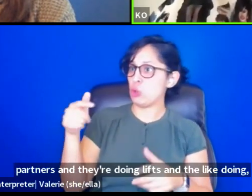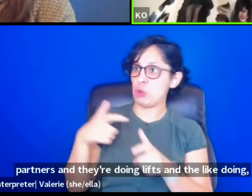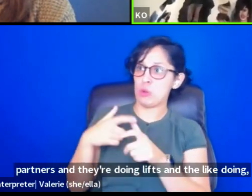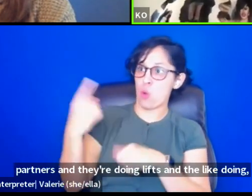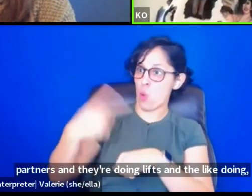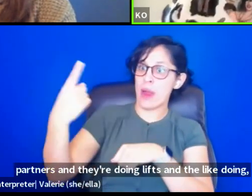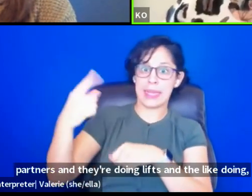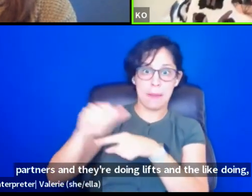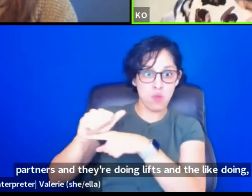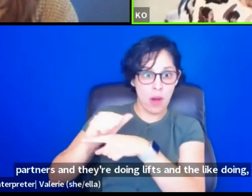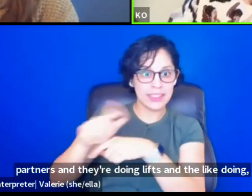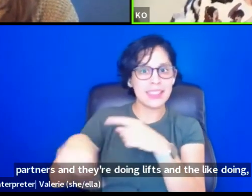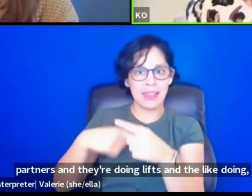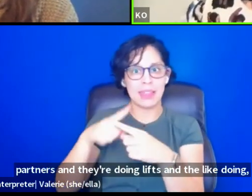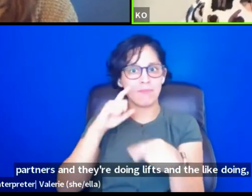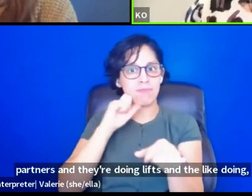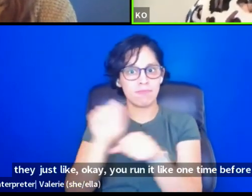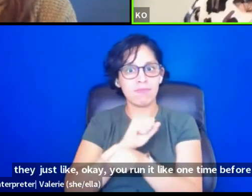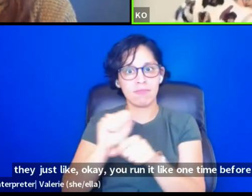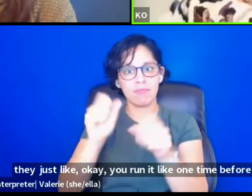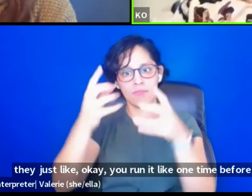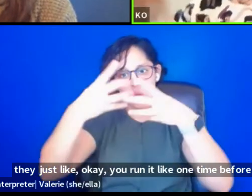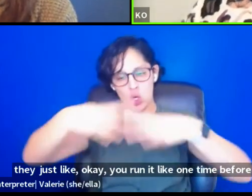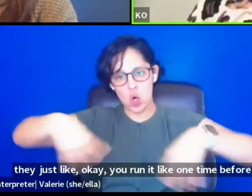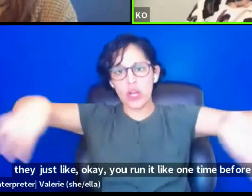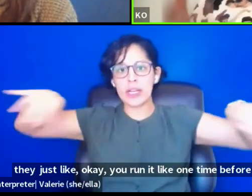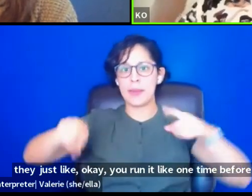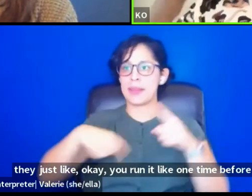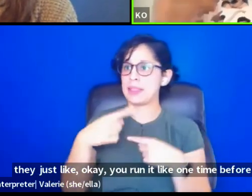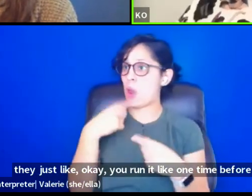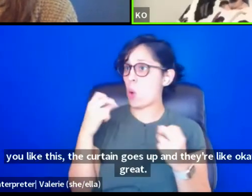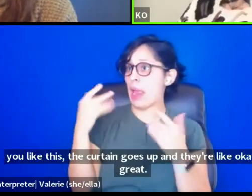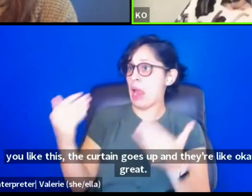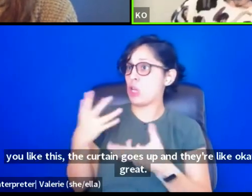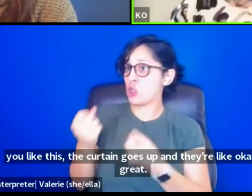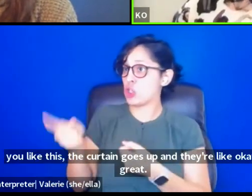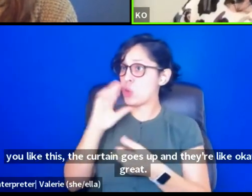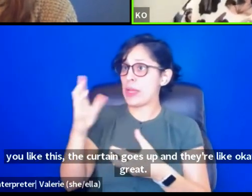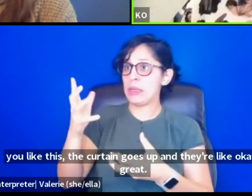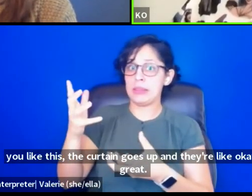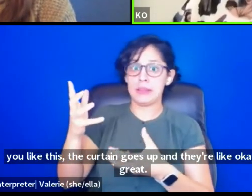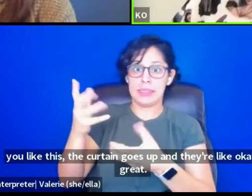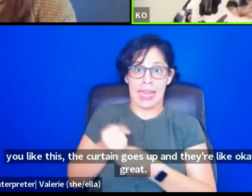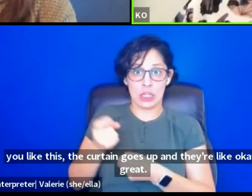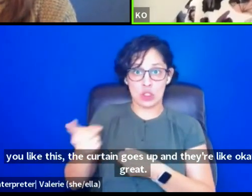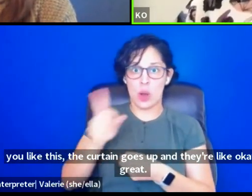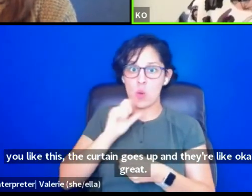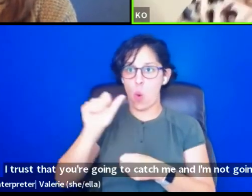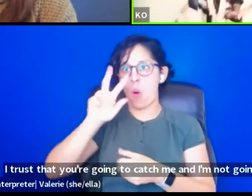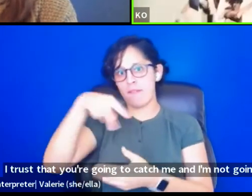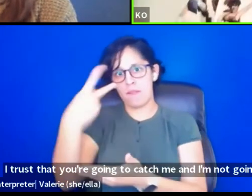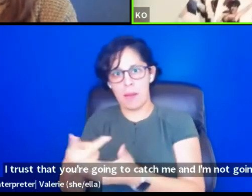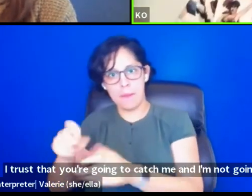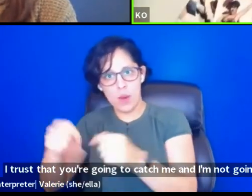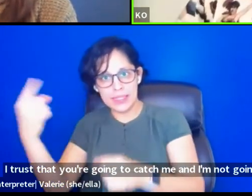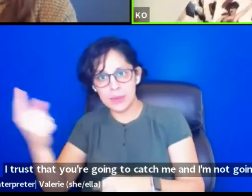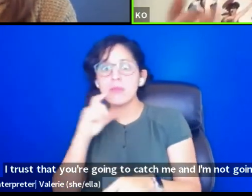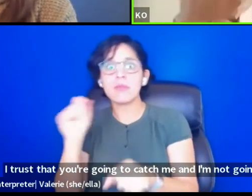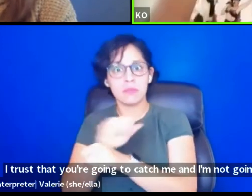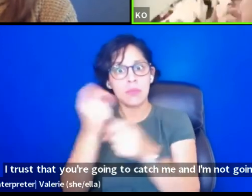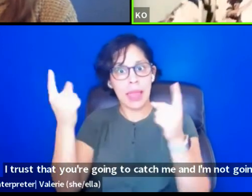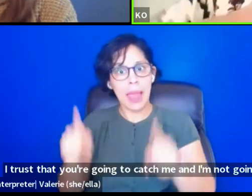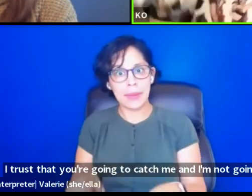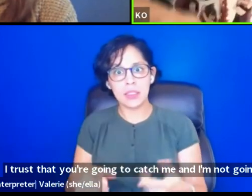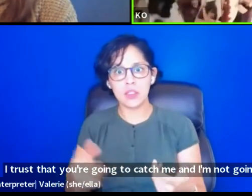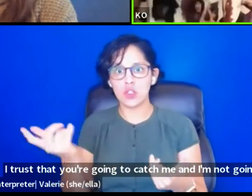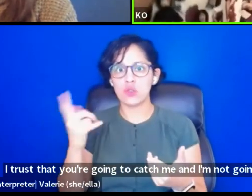time before you like this, the curtain goes up and they're like, okay, great. I trust that you're going to catch me and I'm not going to break anything. And it happens. You